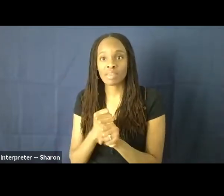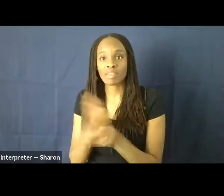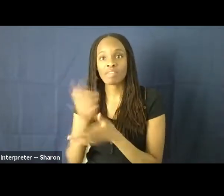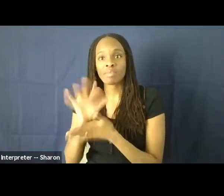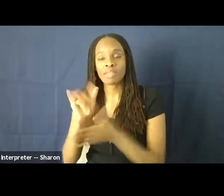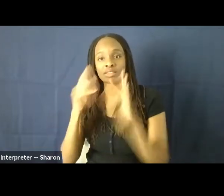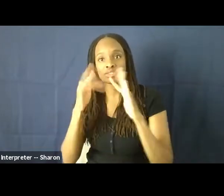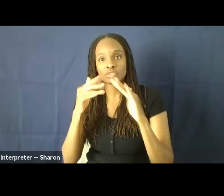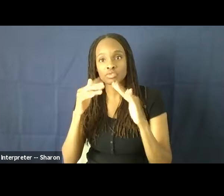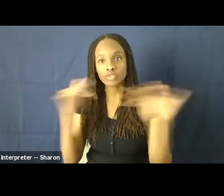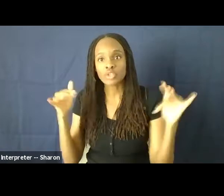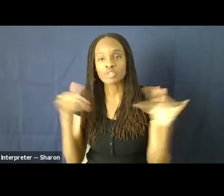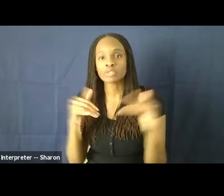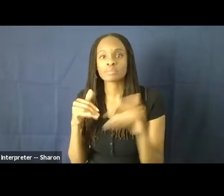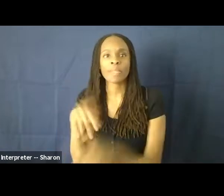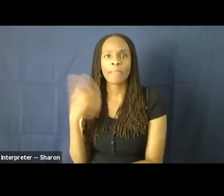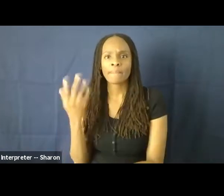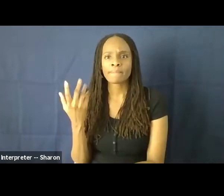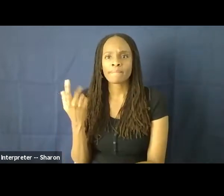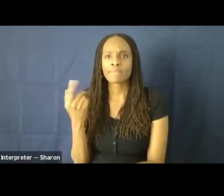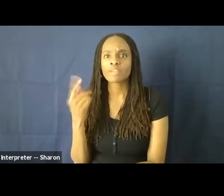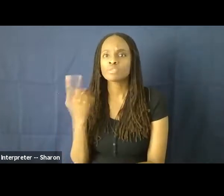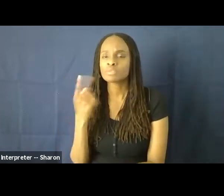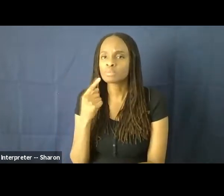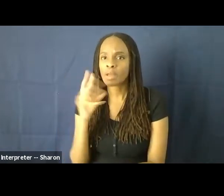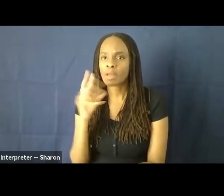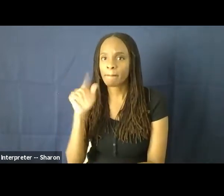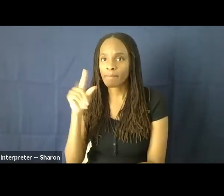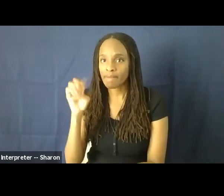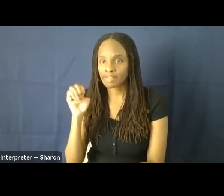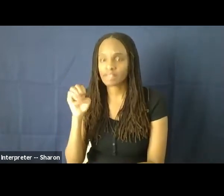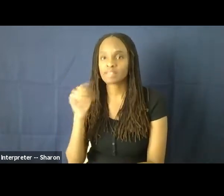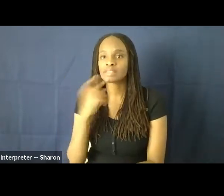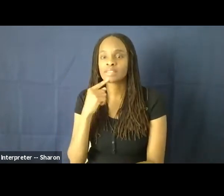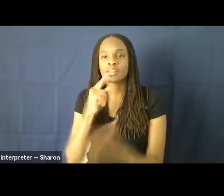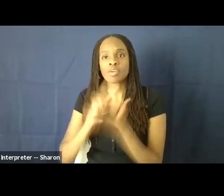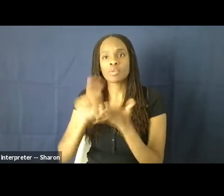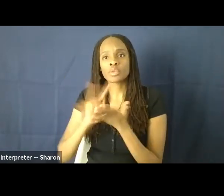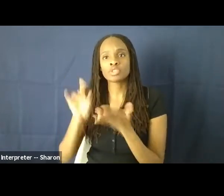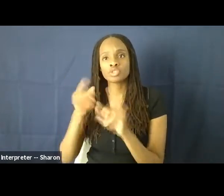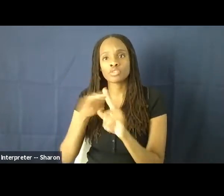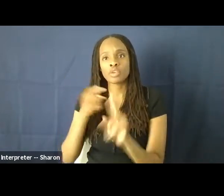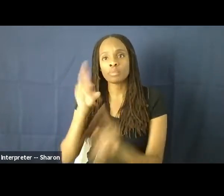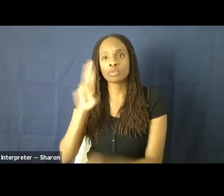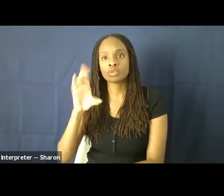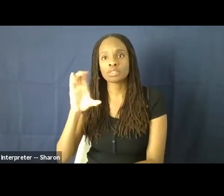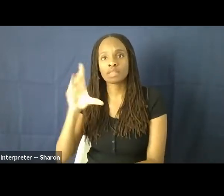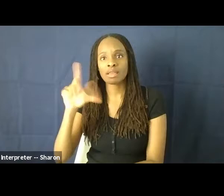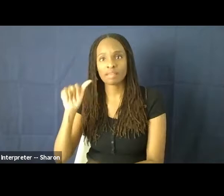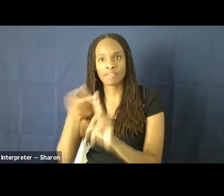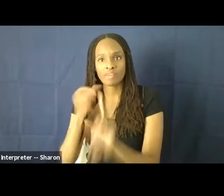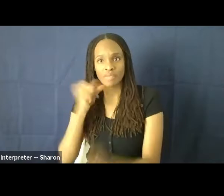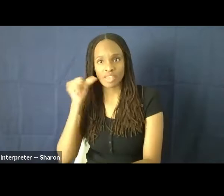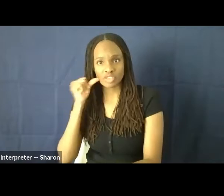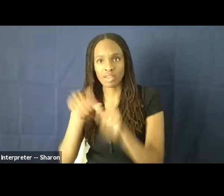Madeline mentioned, actually, a study from UCLA that came out yesterday that said that